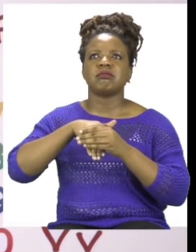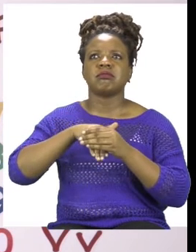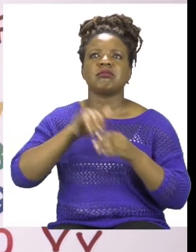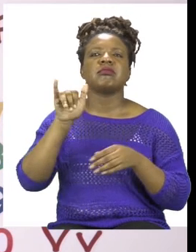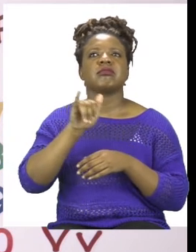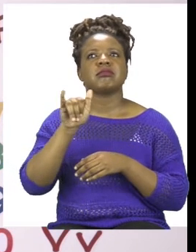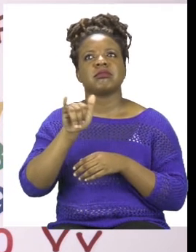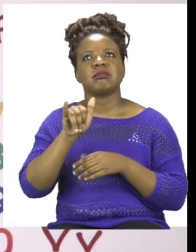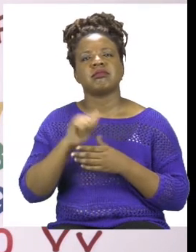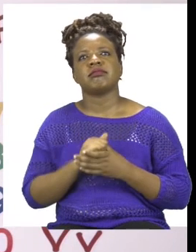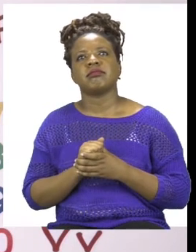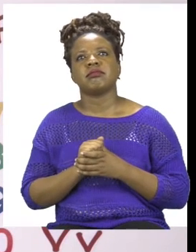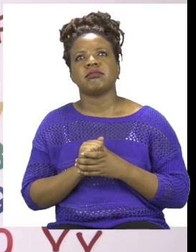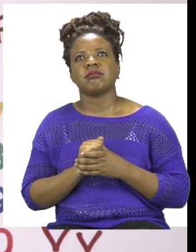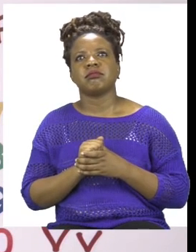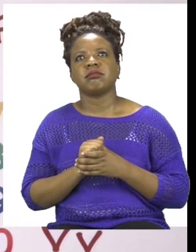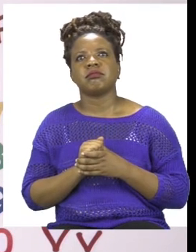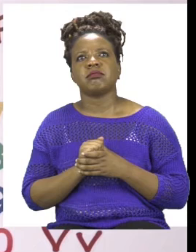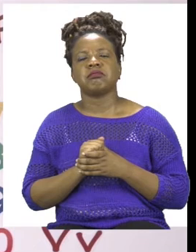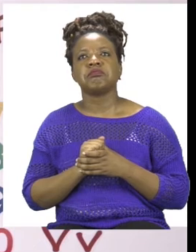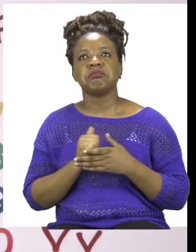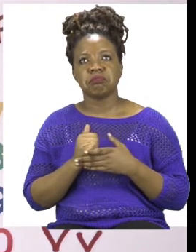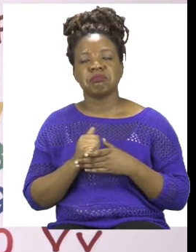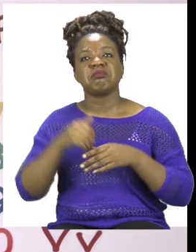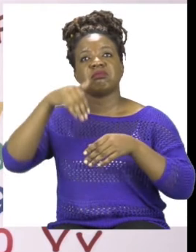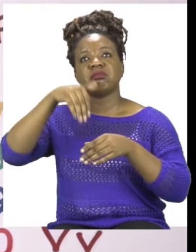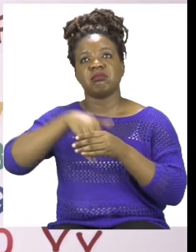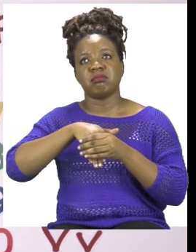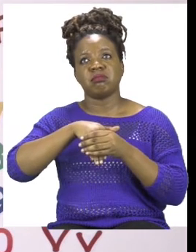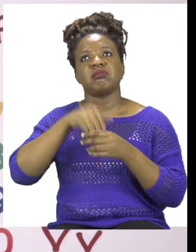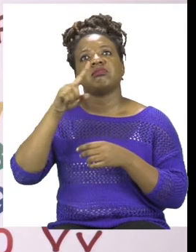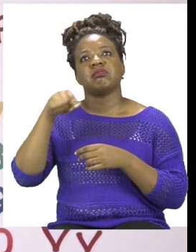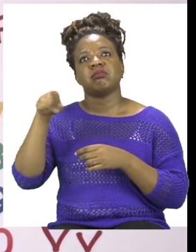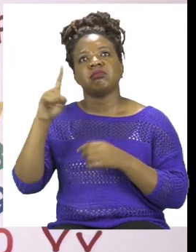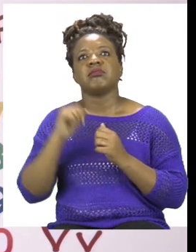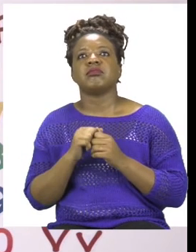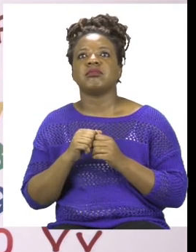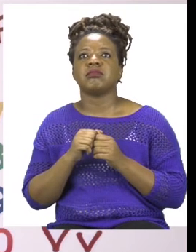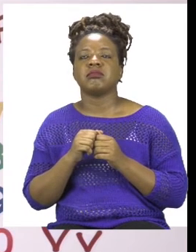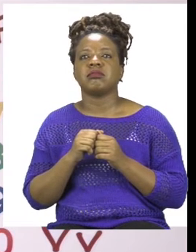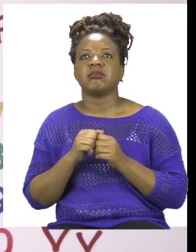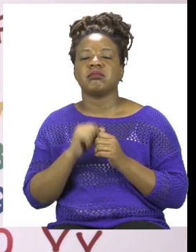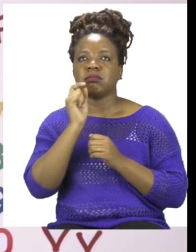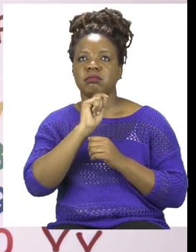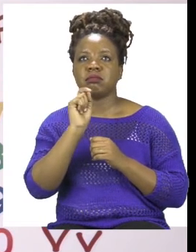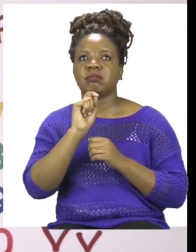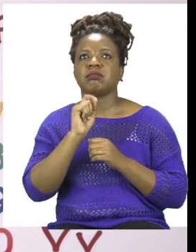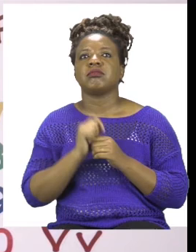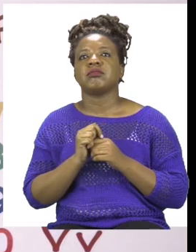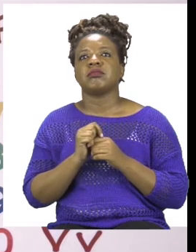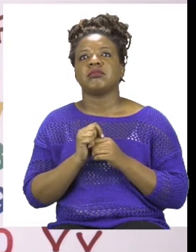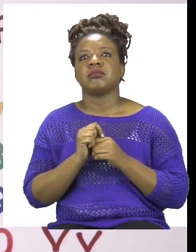If you said in, well done. So we're going to write the word in and